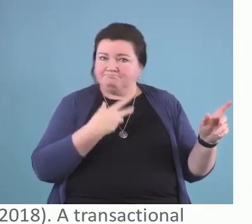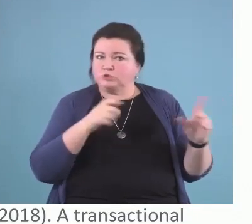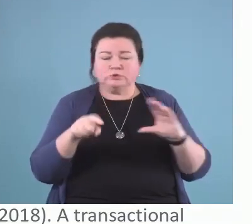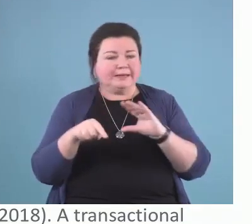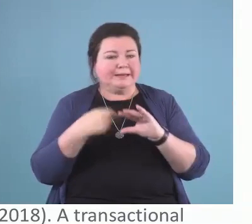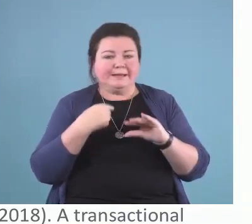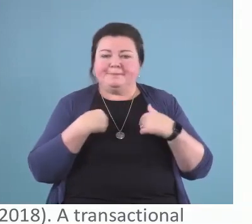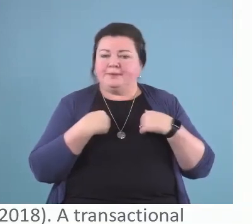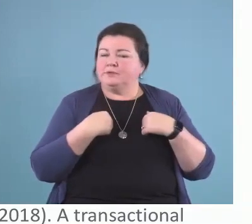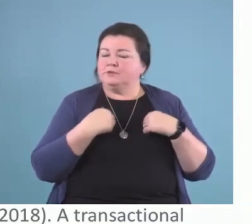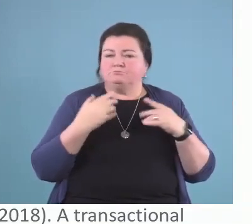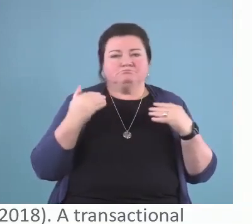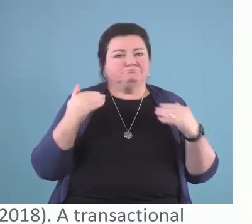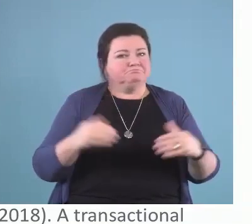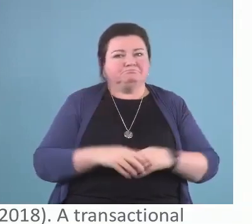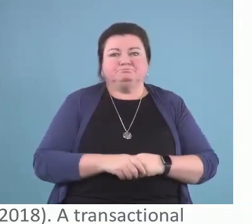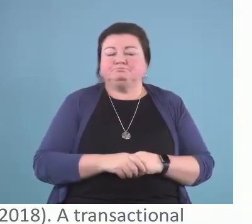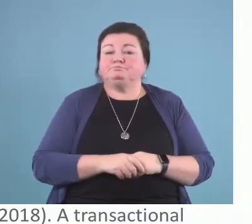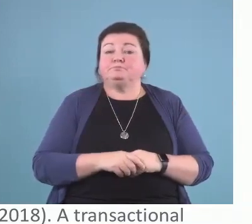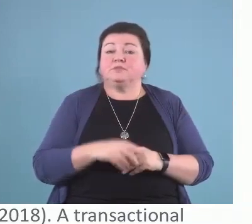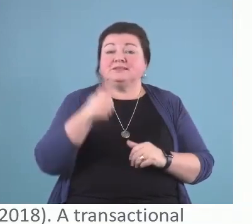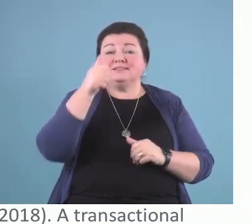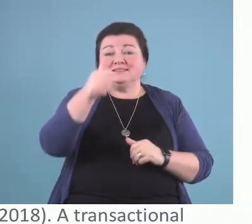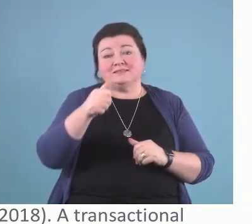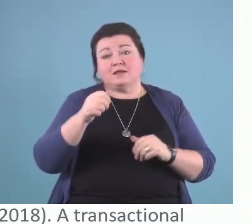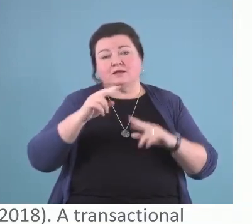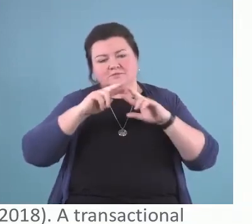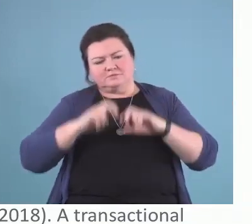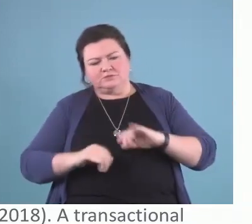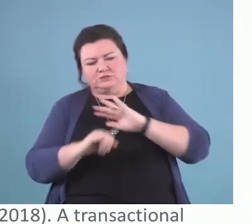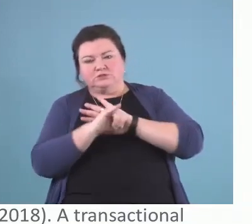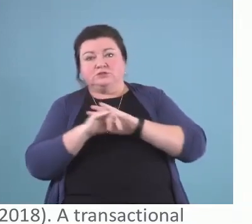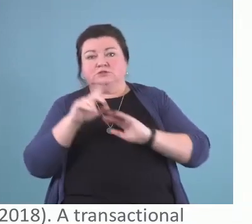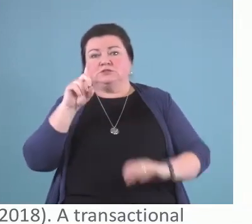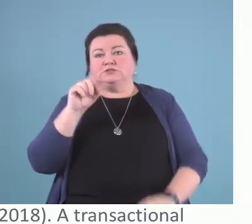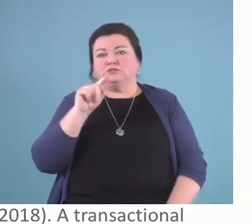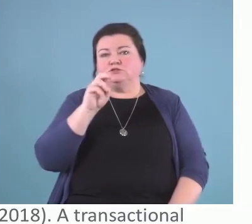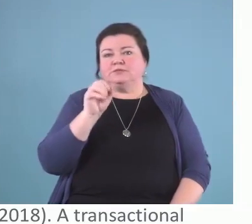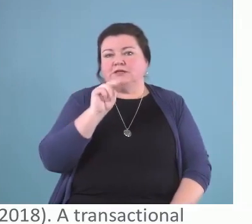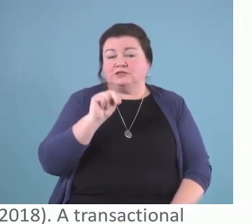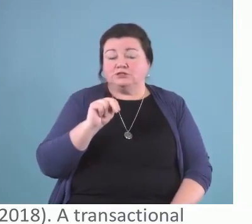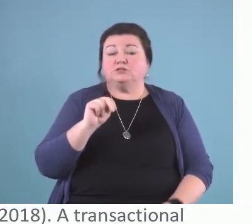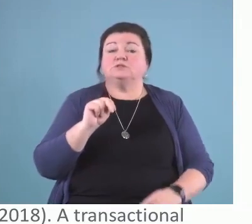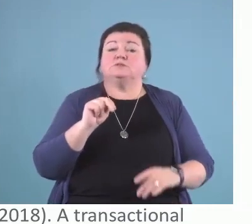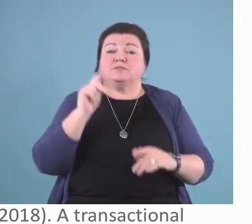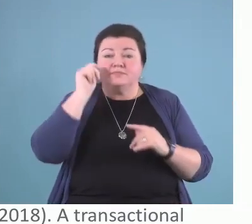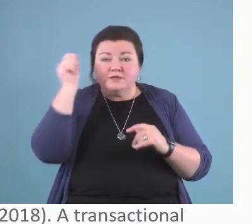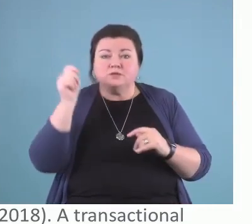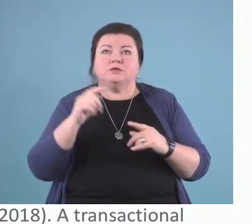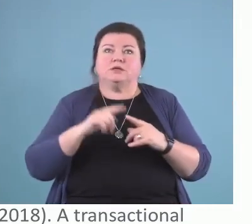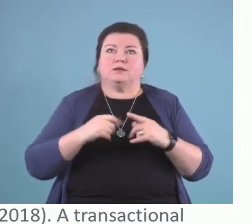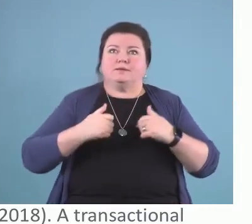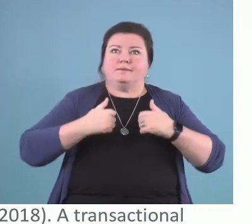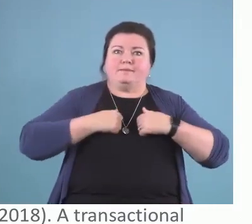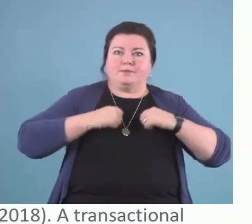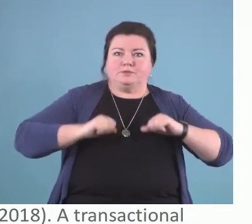Certainly, the whole self-determination theory approach, you know, autonomy, relatedness, competence